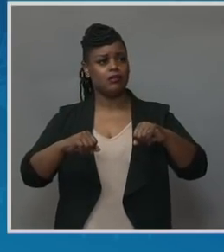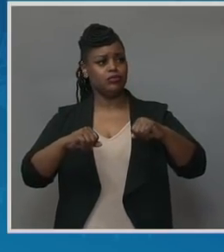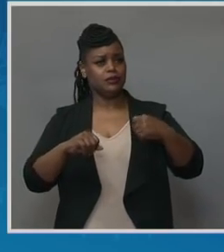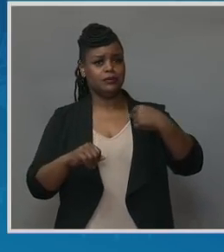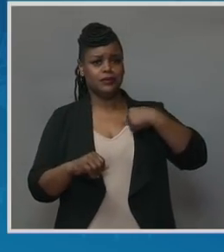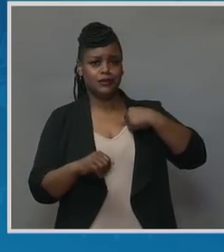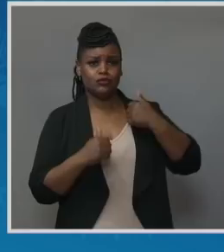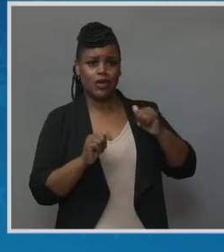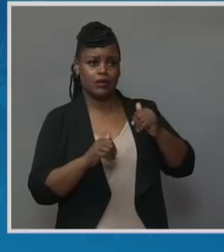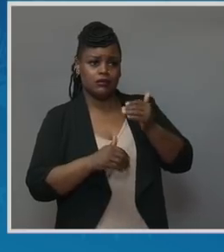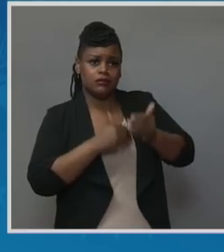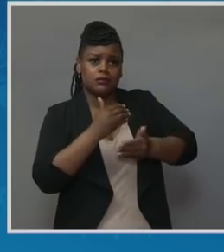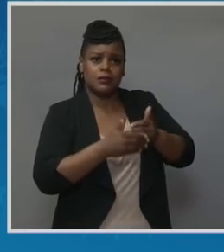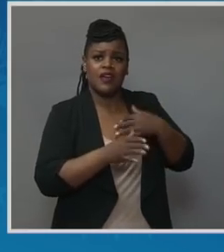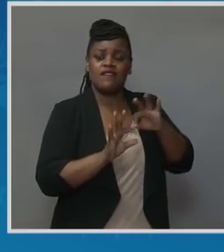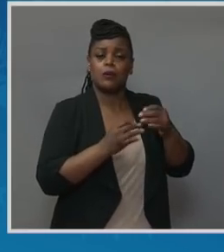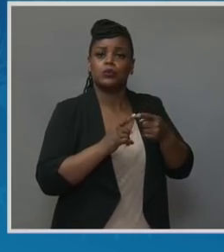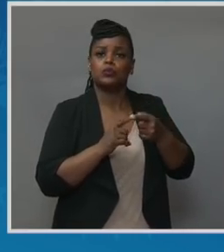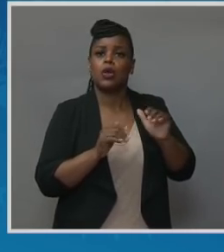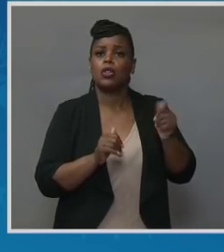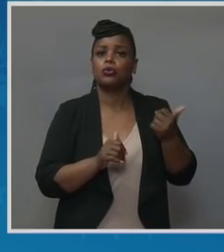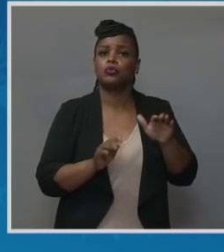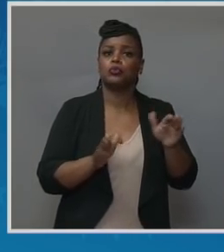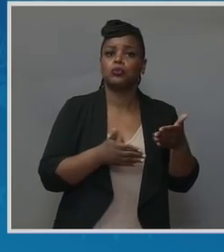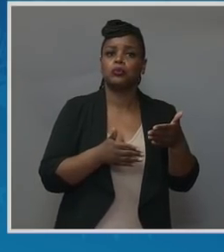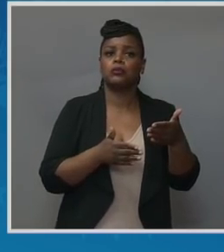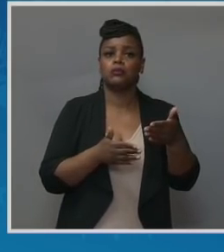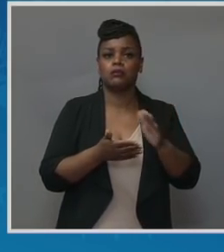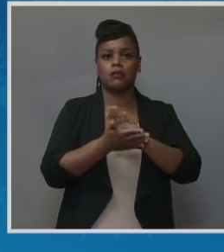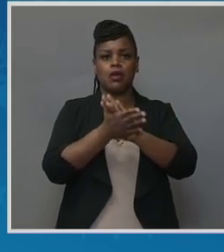because this had now turned into a life-or-death situation.